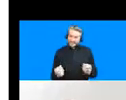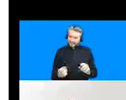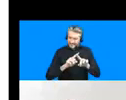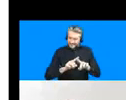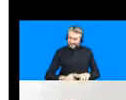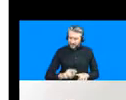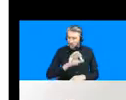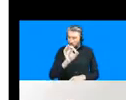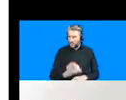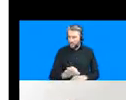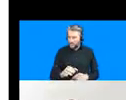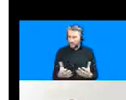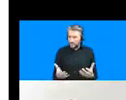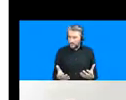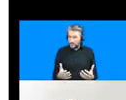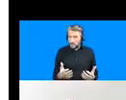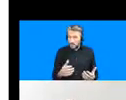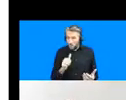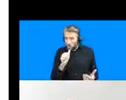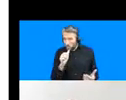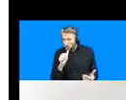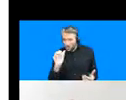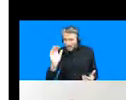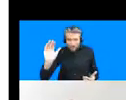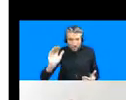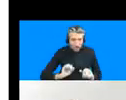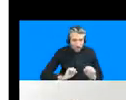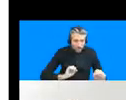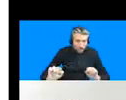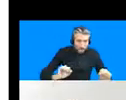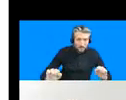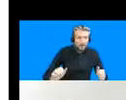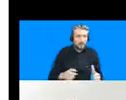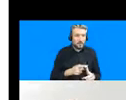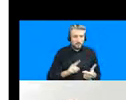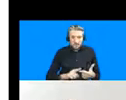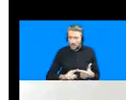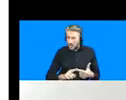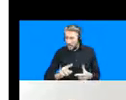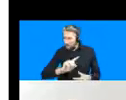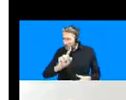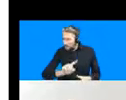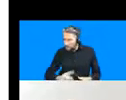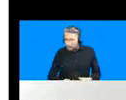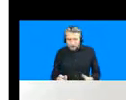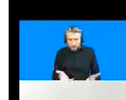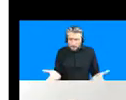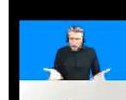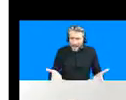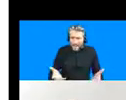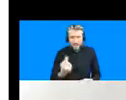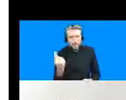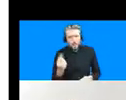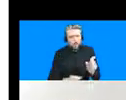along alongside this you know whose future are we looking at what kind of publics are we talking about that are going to be impacted by this